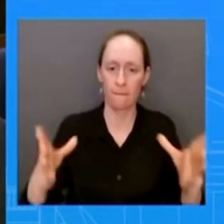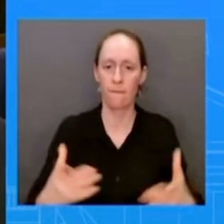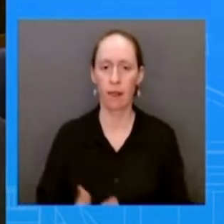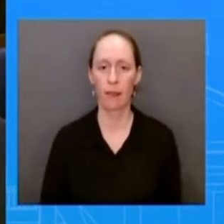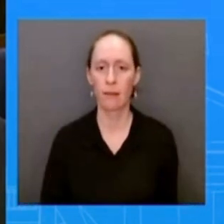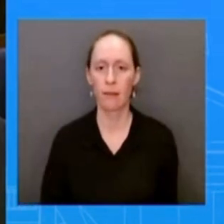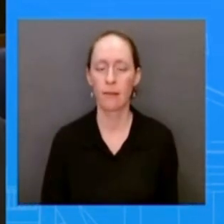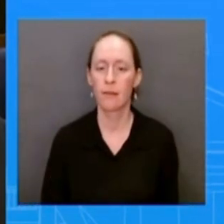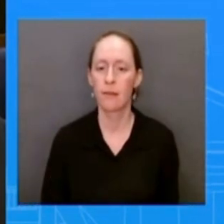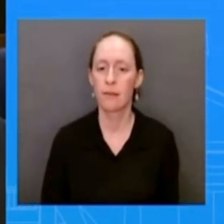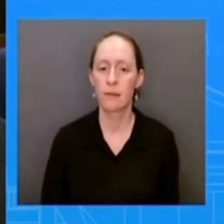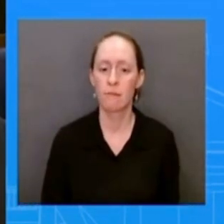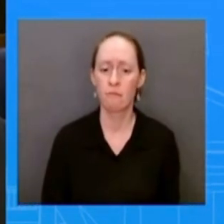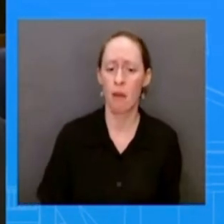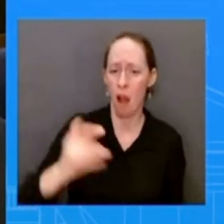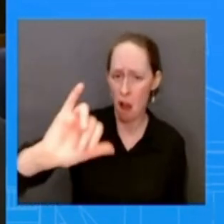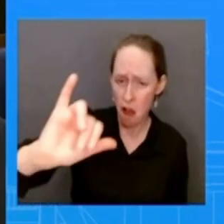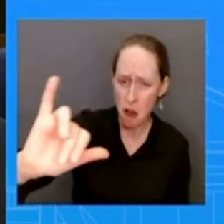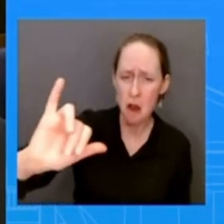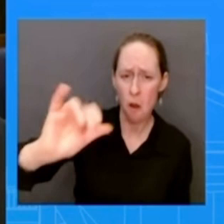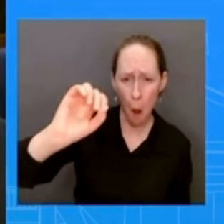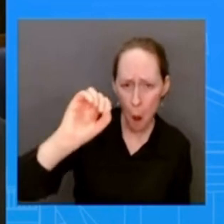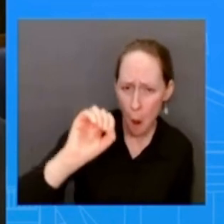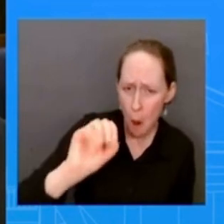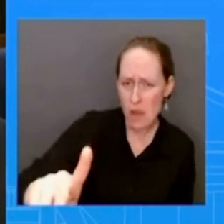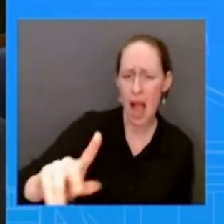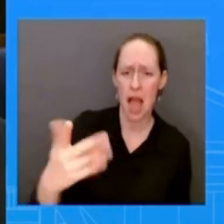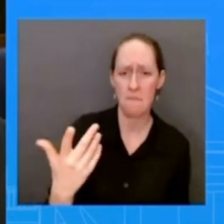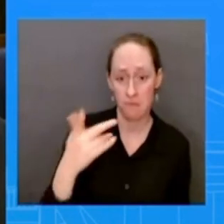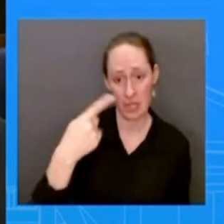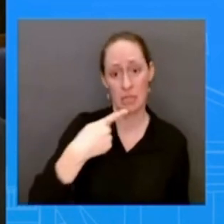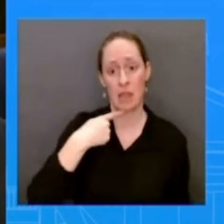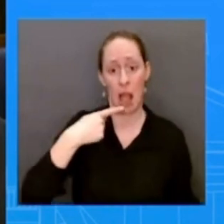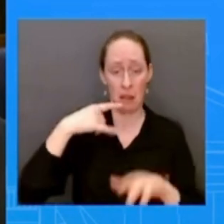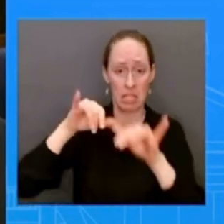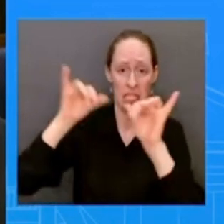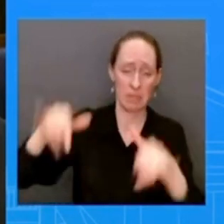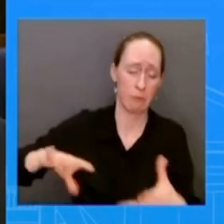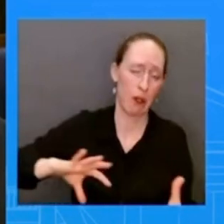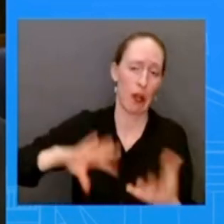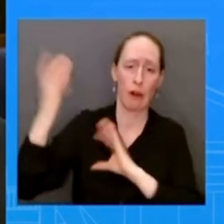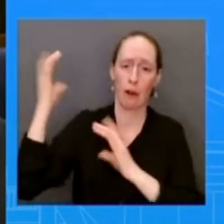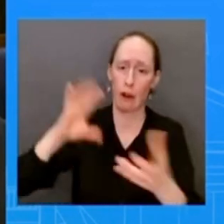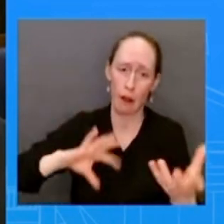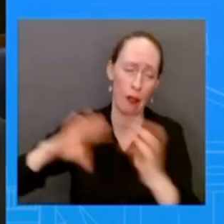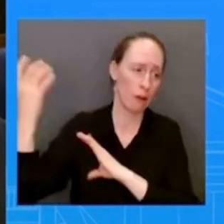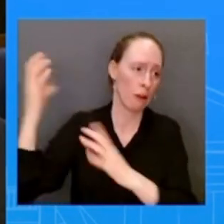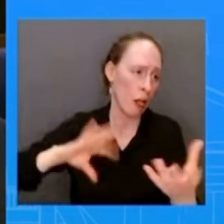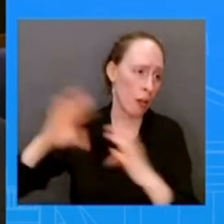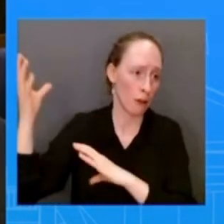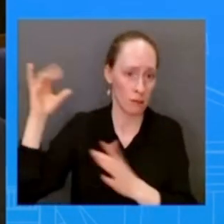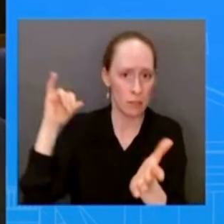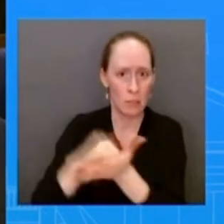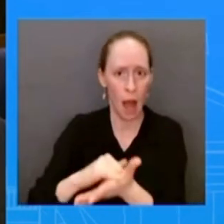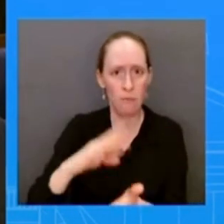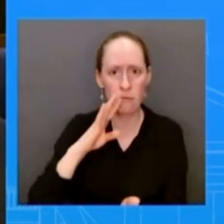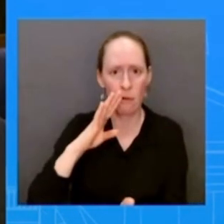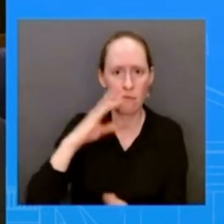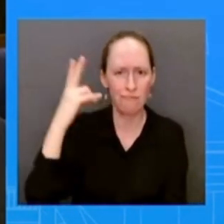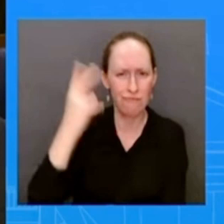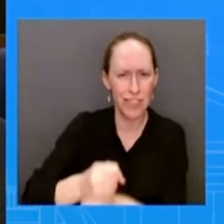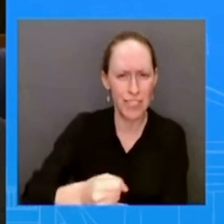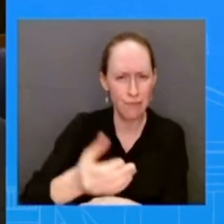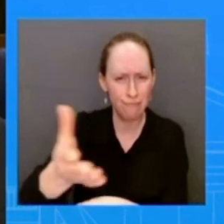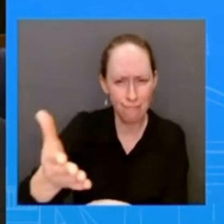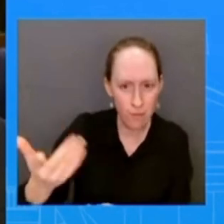you've been working on the eventual end of title 42 since the beginning of the administration working with groups on a plan how